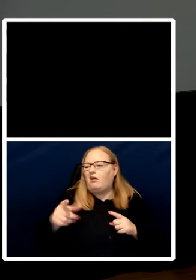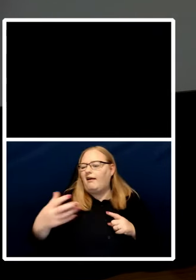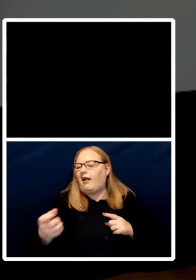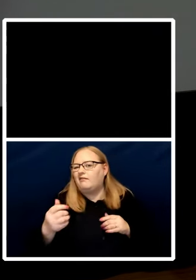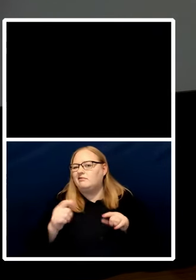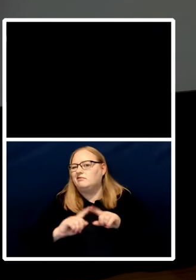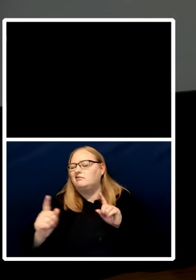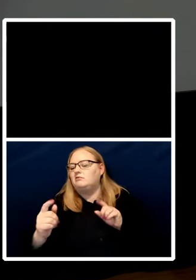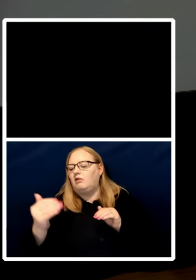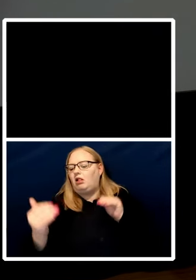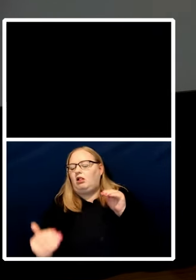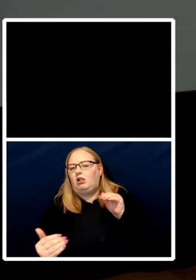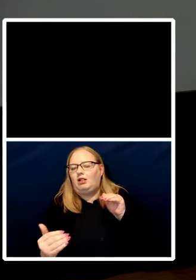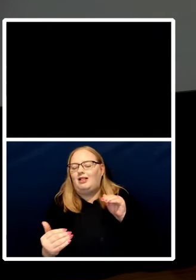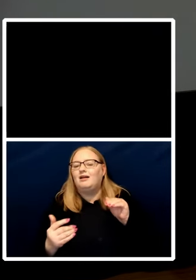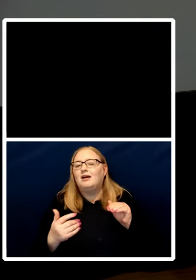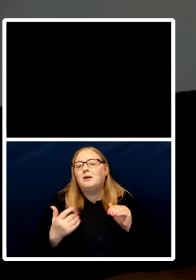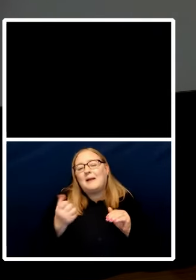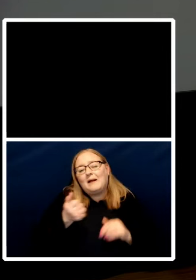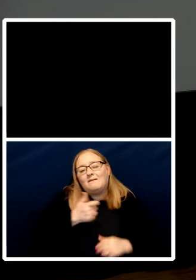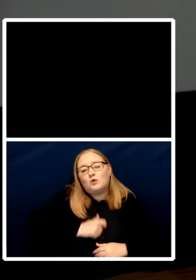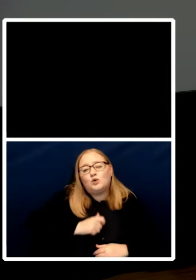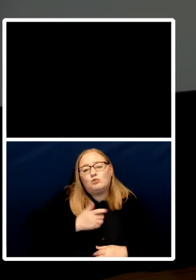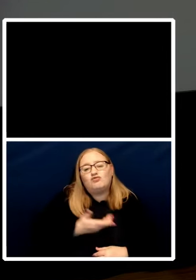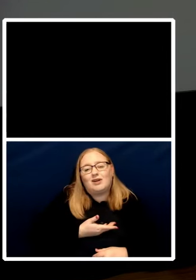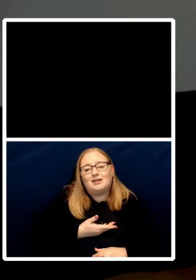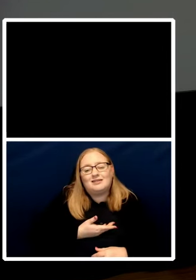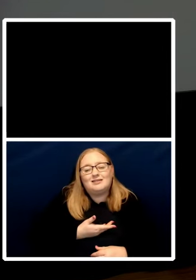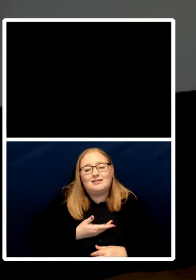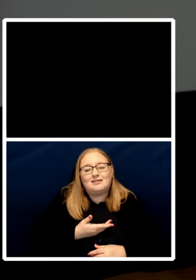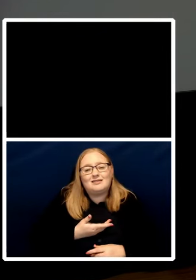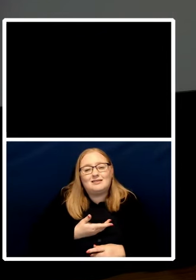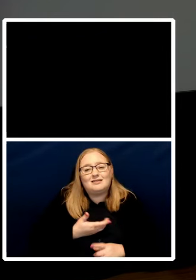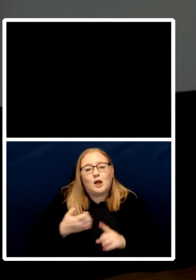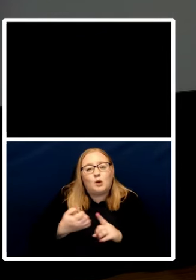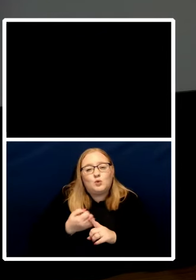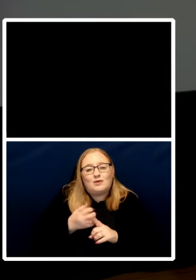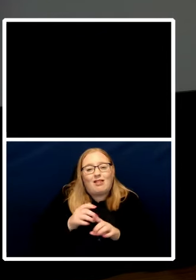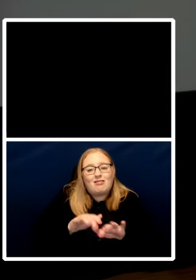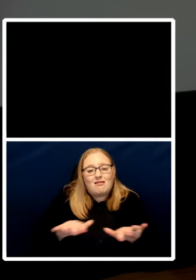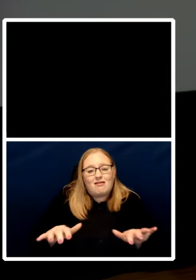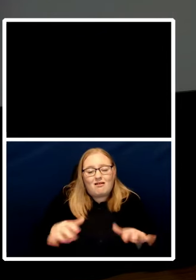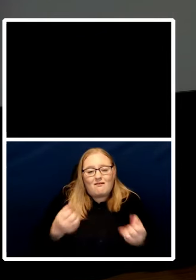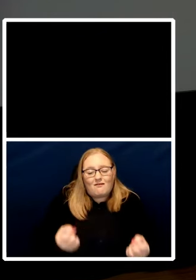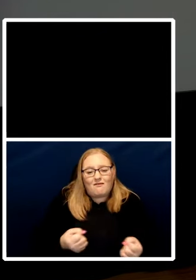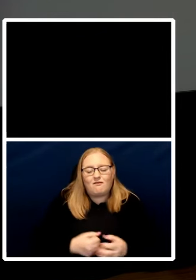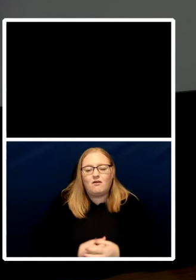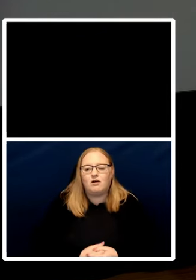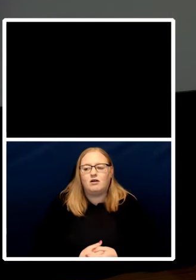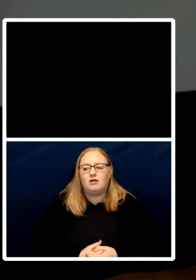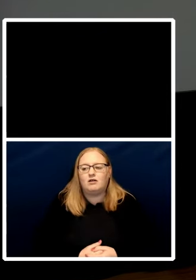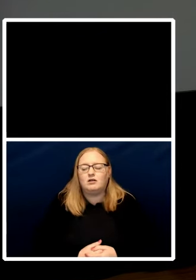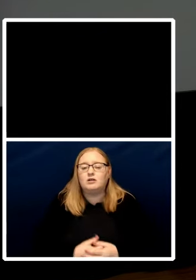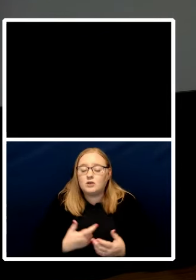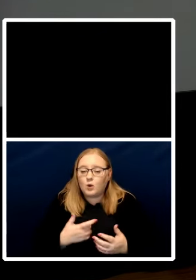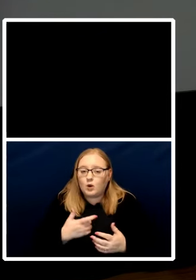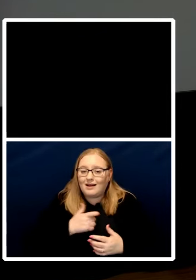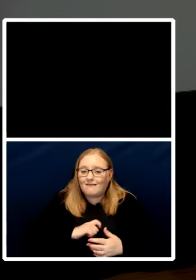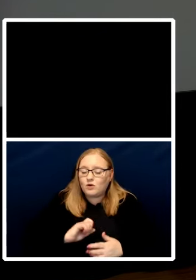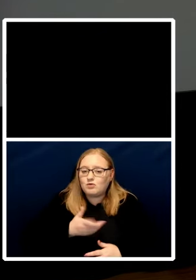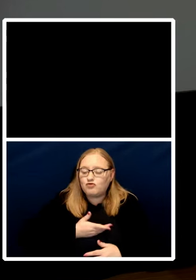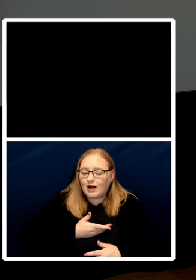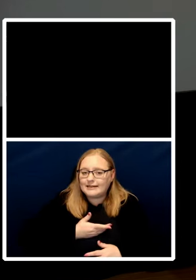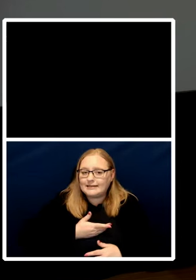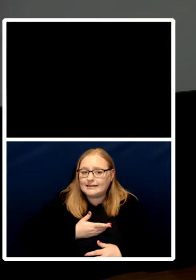rights abuses in the first place right so if i point out that there are some human rights abuses in the people's republic of china